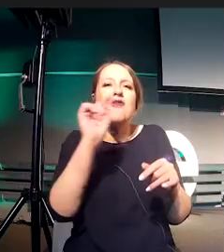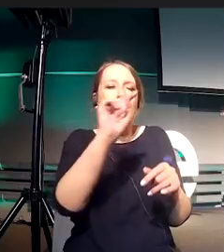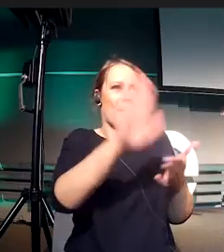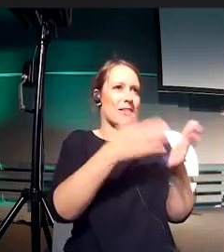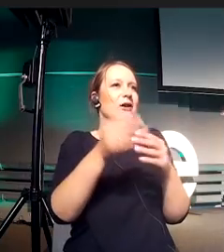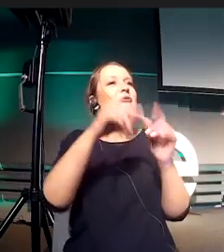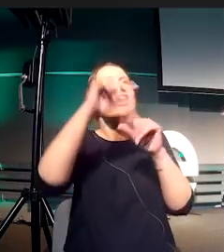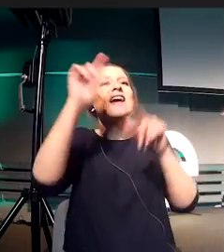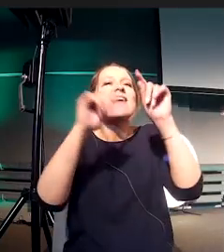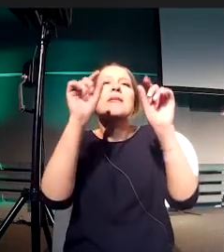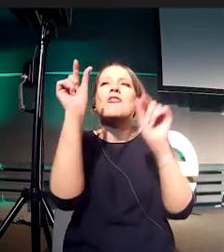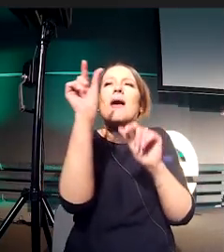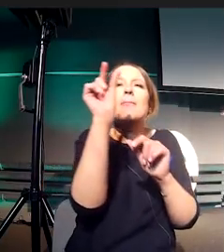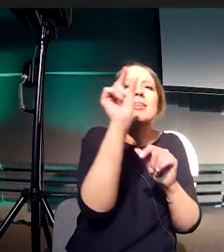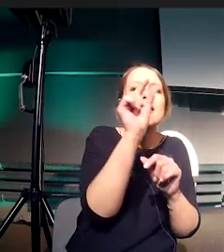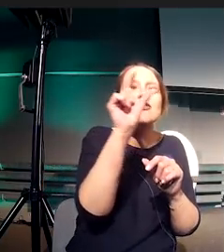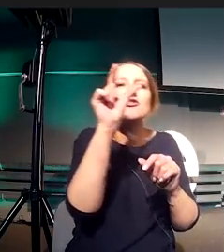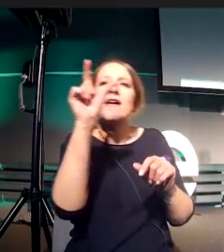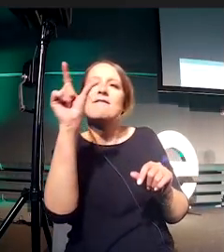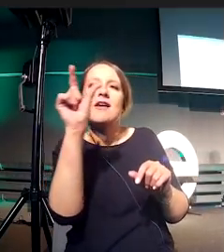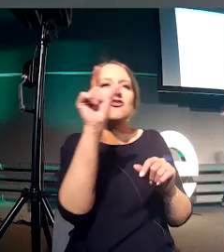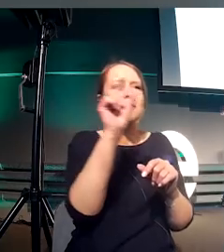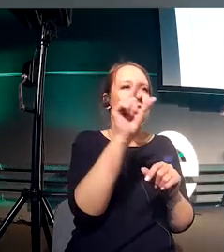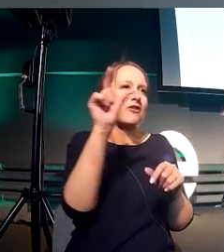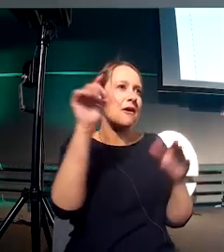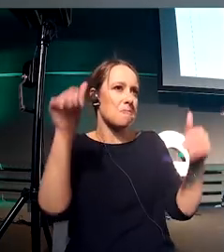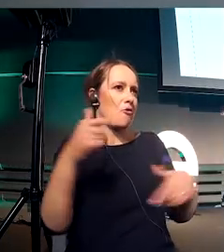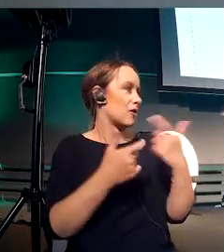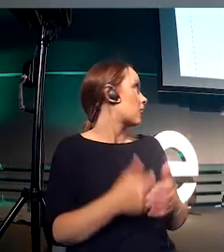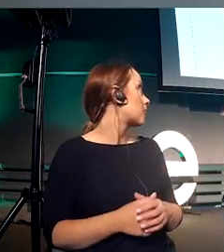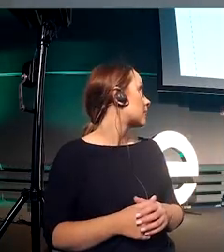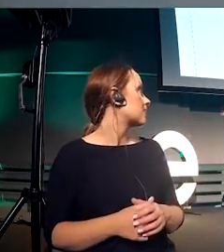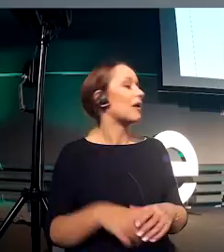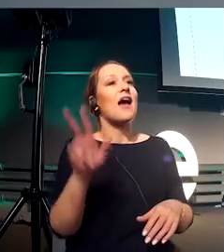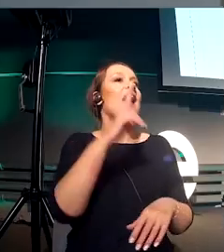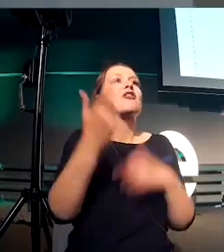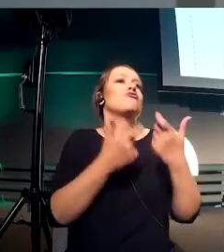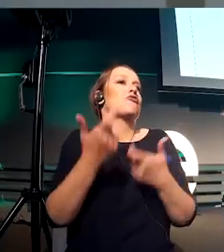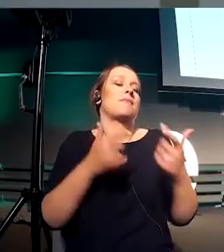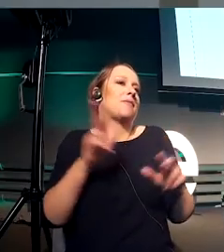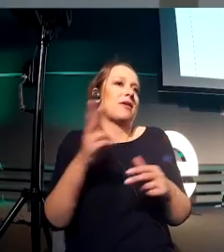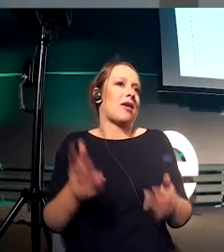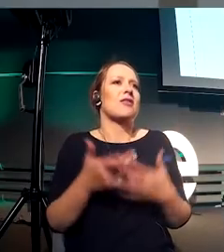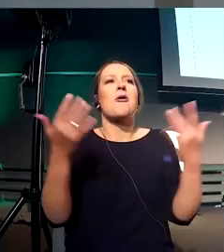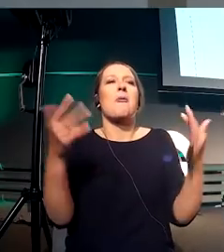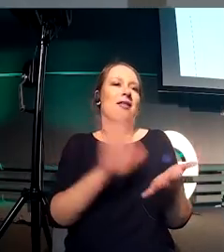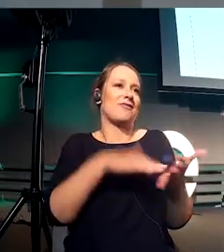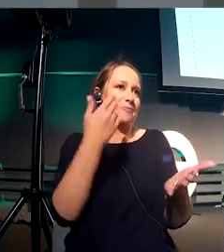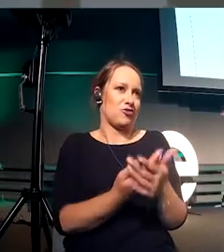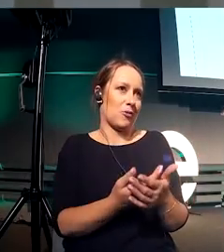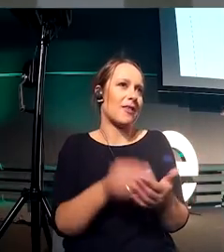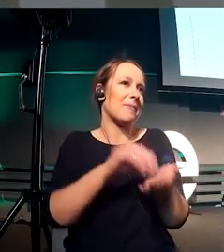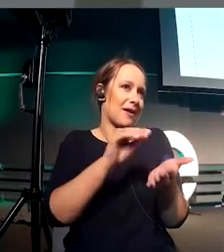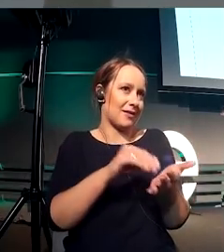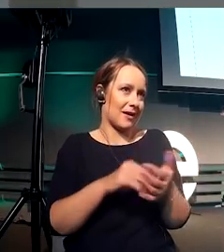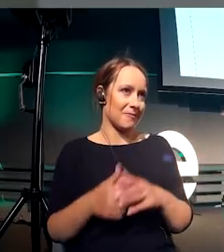it. And what are the different use cases that are used for instance? Like a simple use cases. Because this is like a five-hour workshop